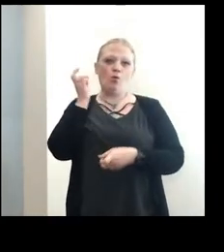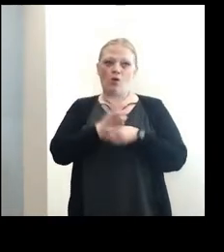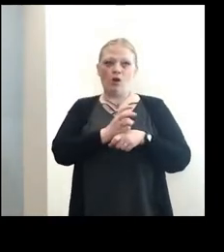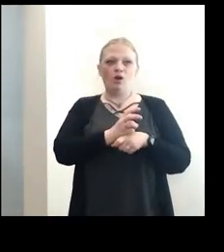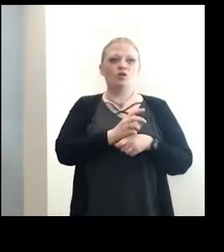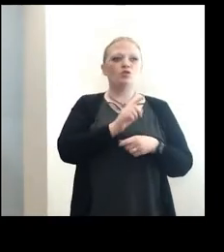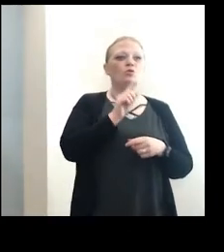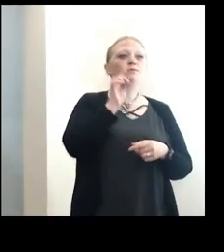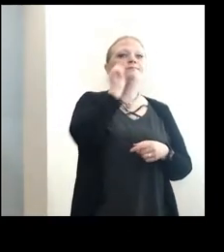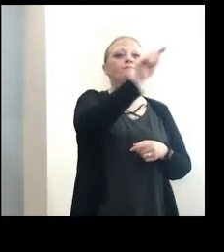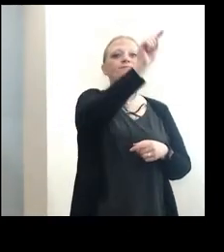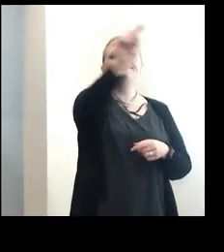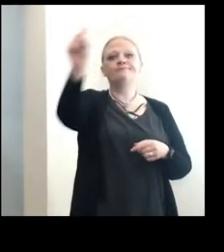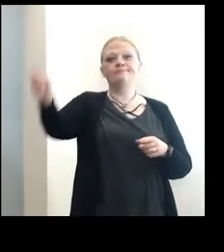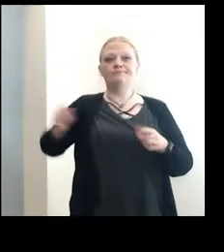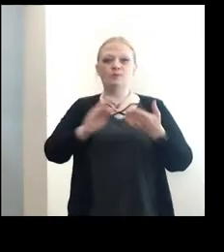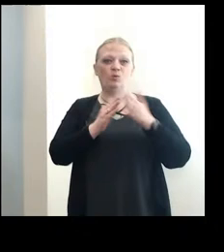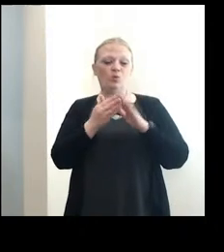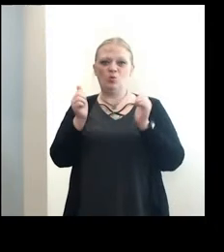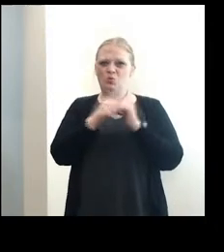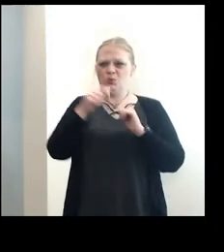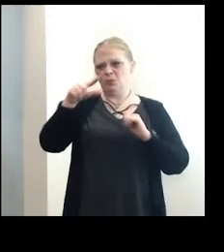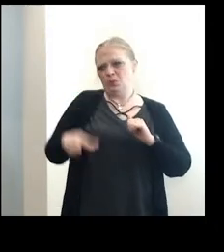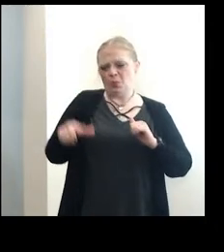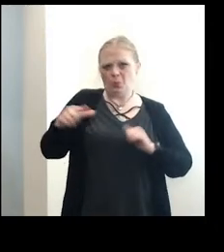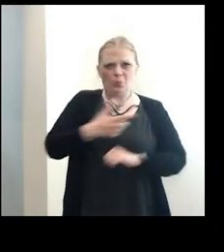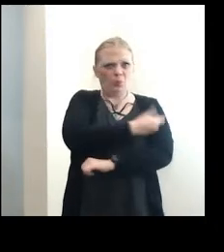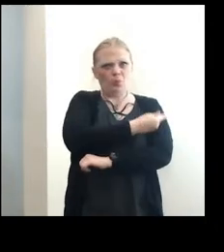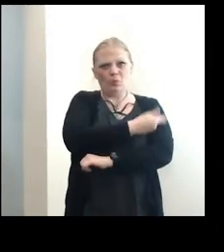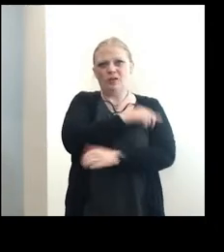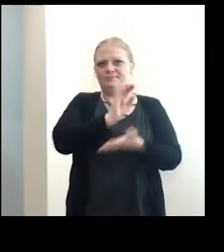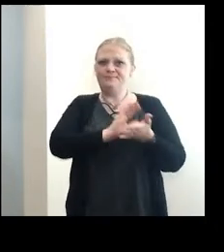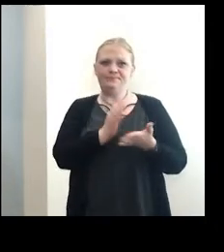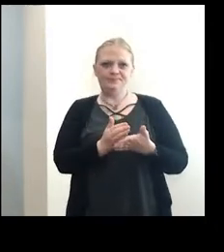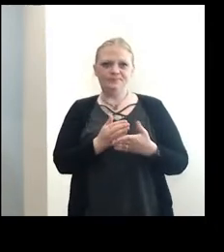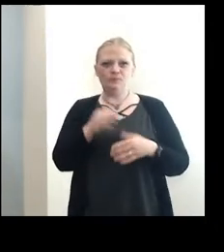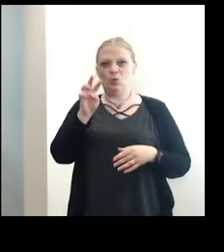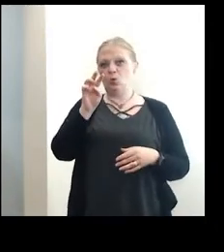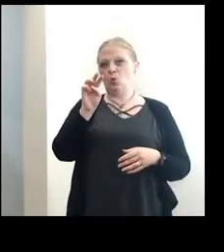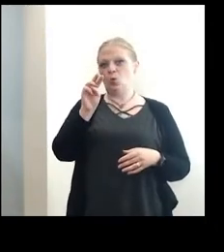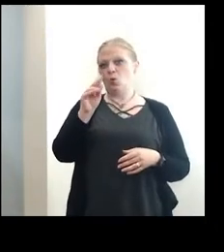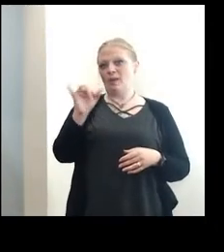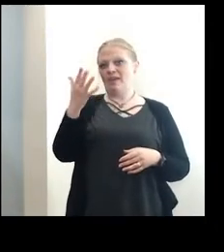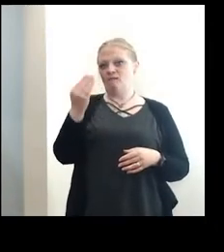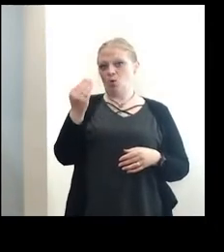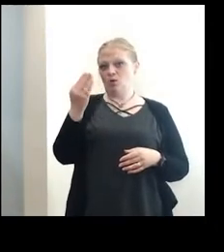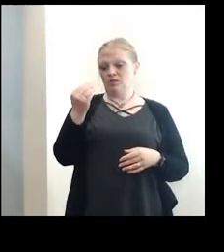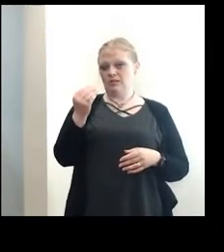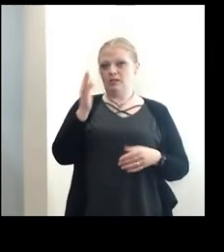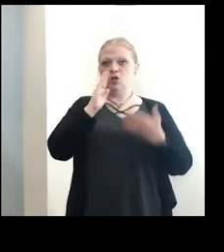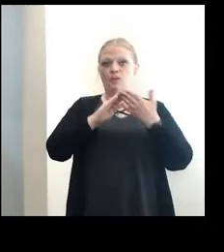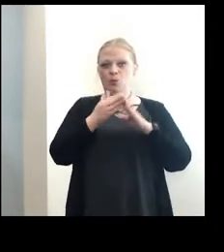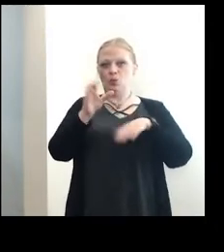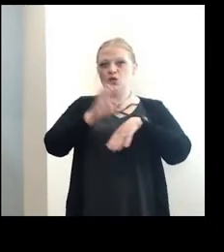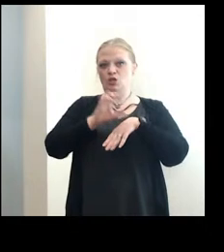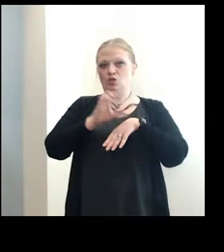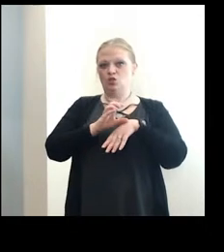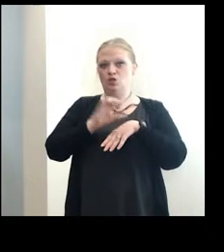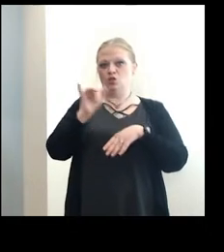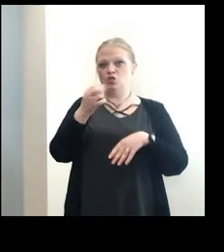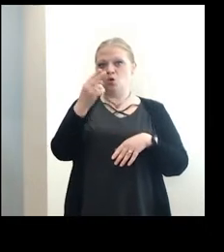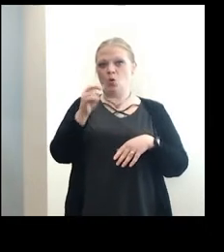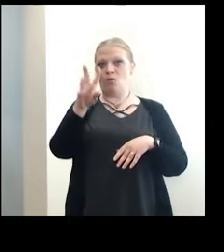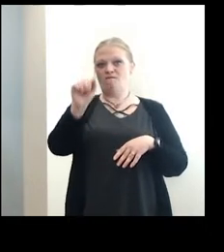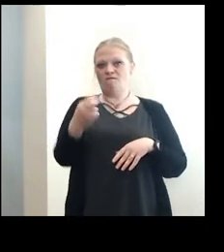that haven't had good vaccine penetration. So on May 14th, we're going to be at the Community Church Jehovah.